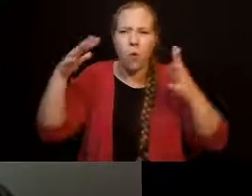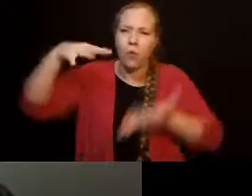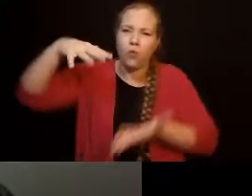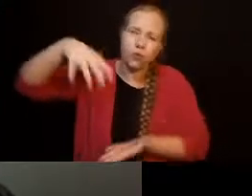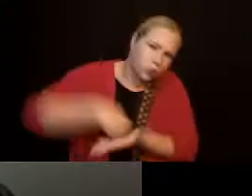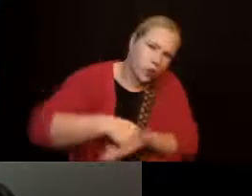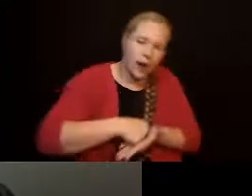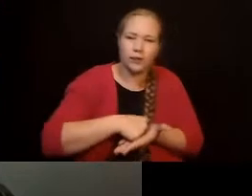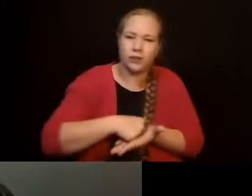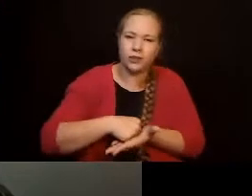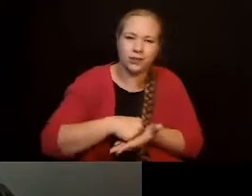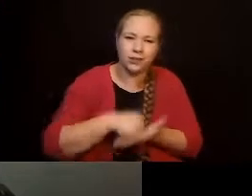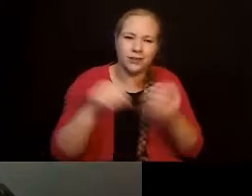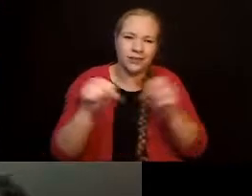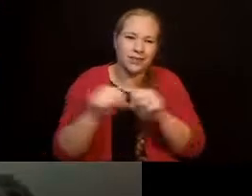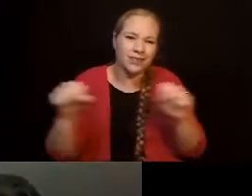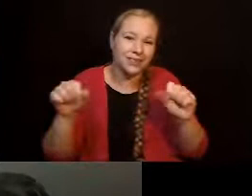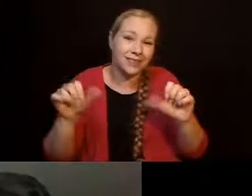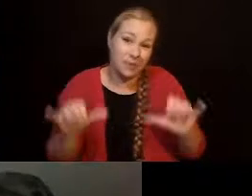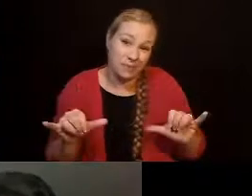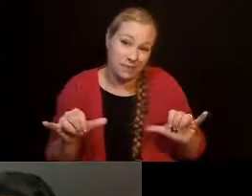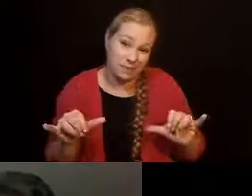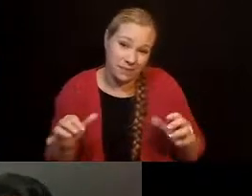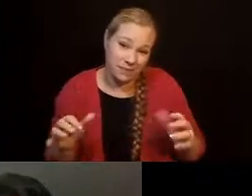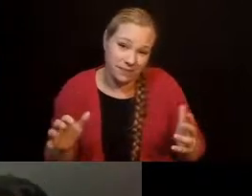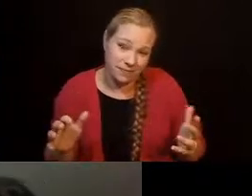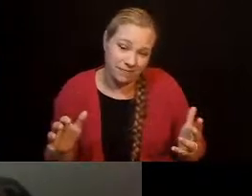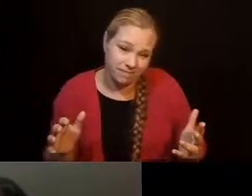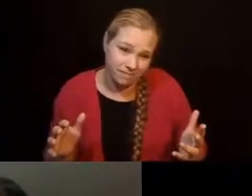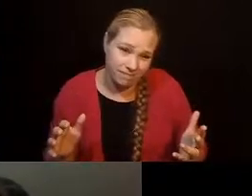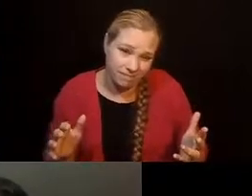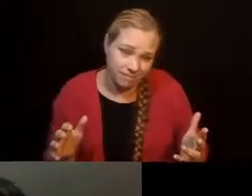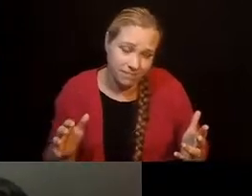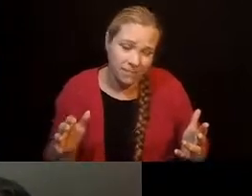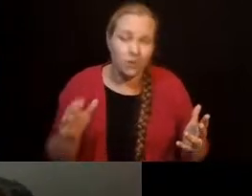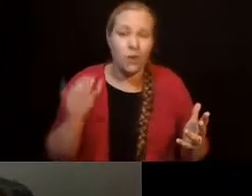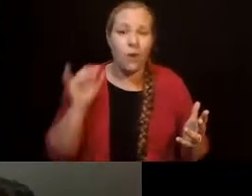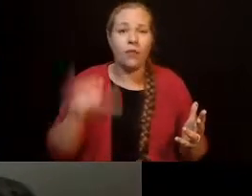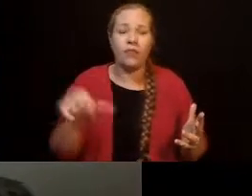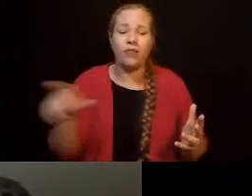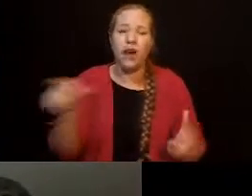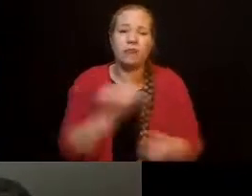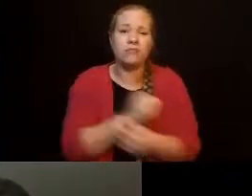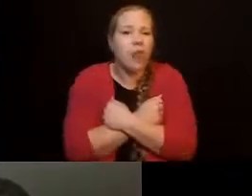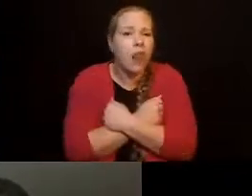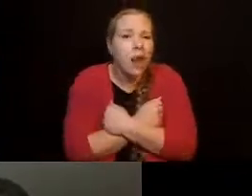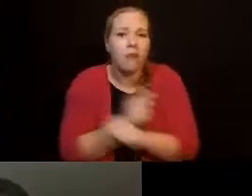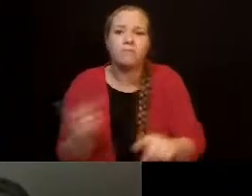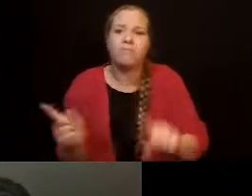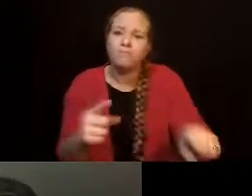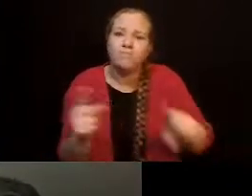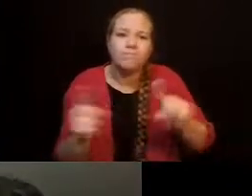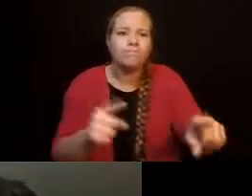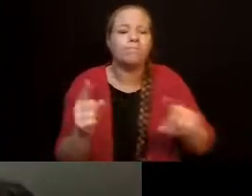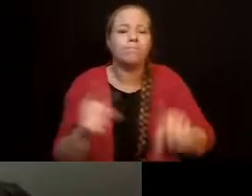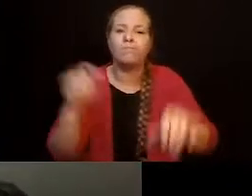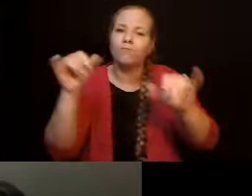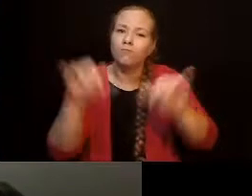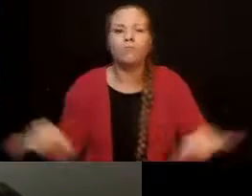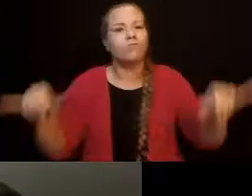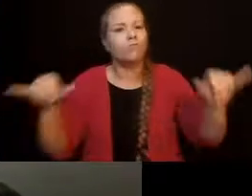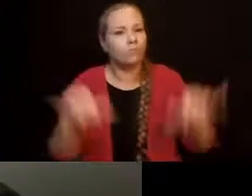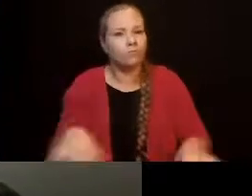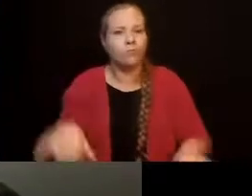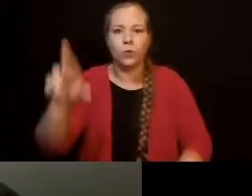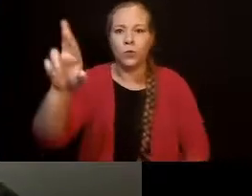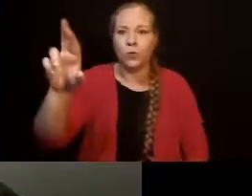so again, his coworkers, the routine predictability, he did figure out at first he was shocked that they